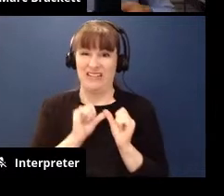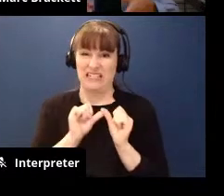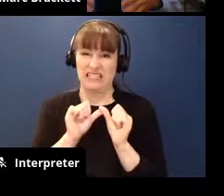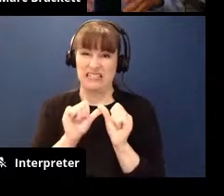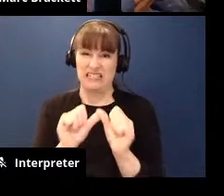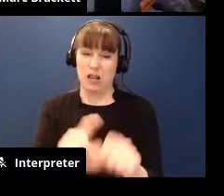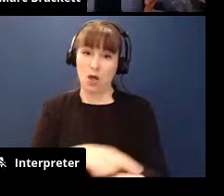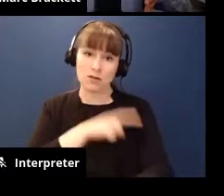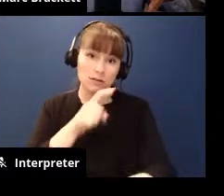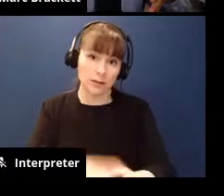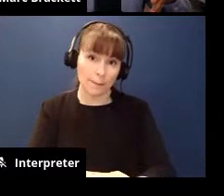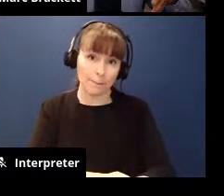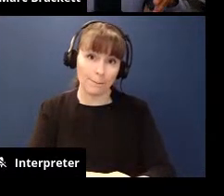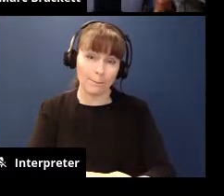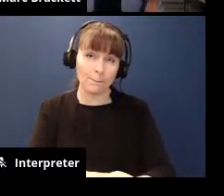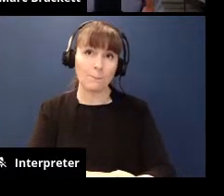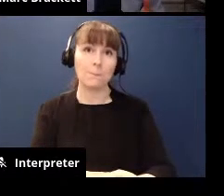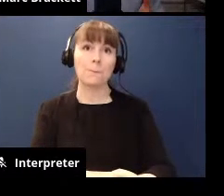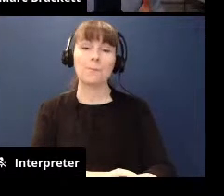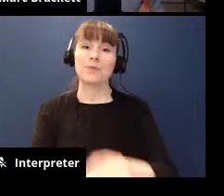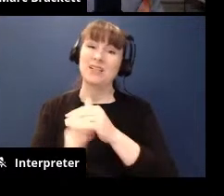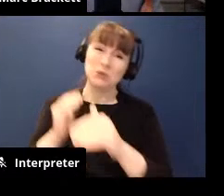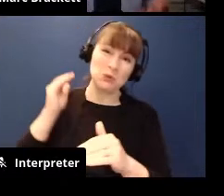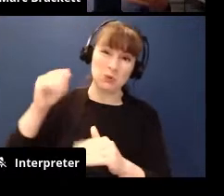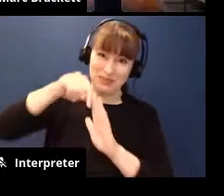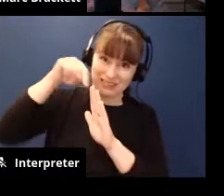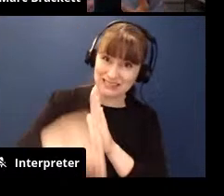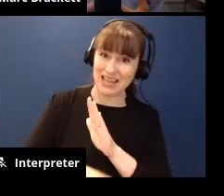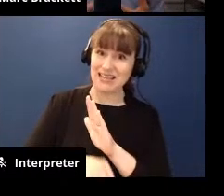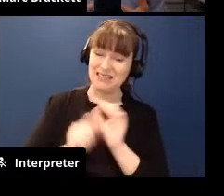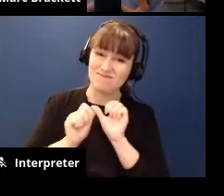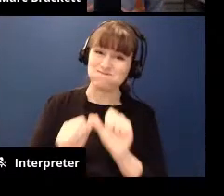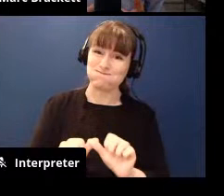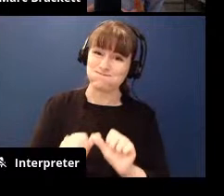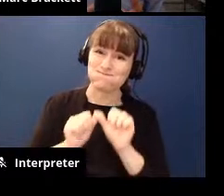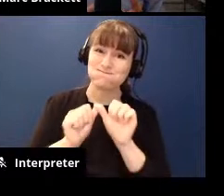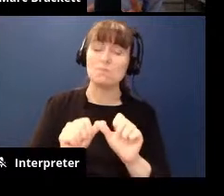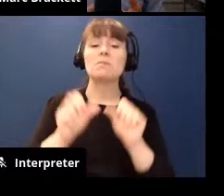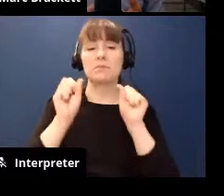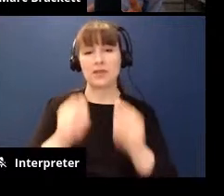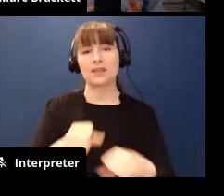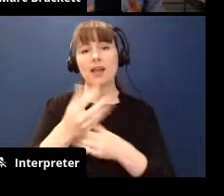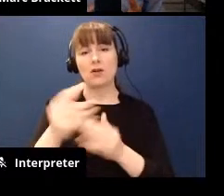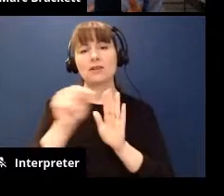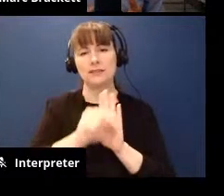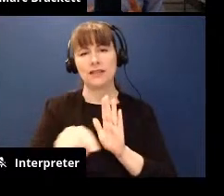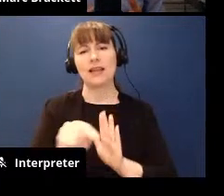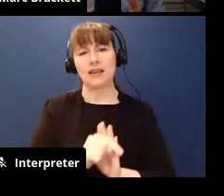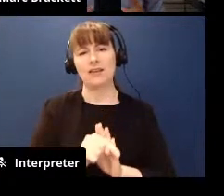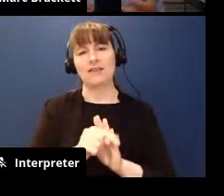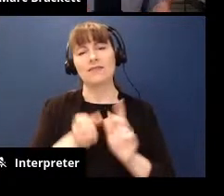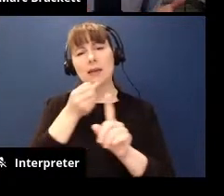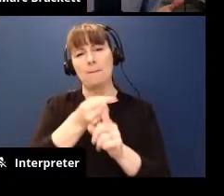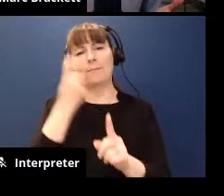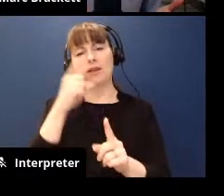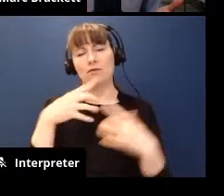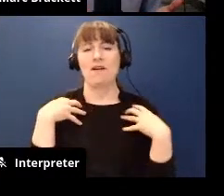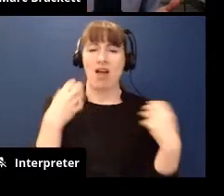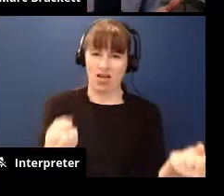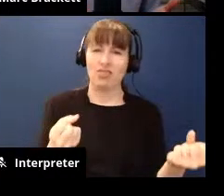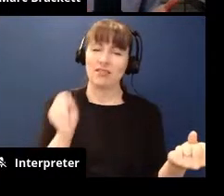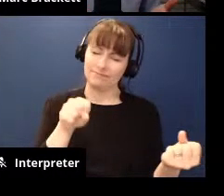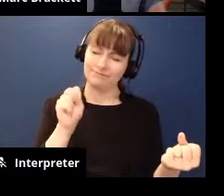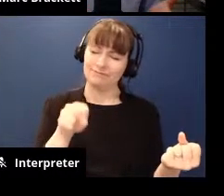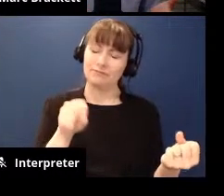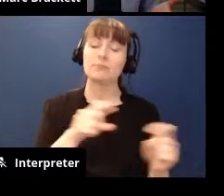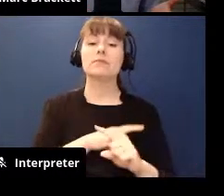and it's uh too intense it has deleterious effects on our health and wellness but i don't know about